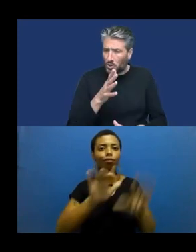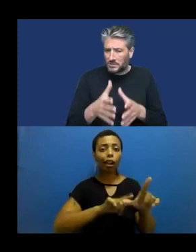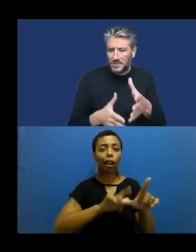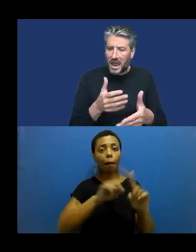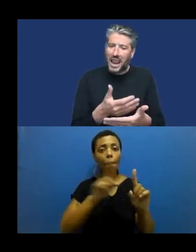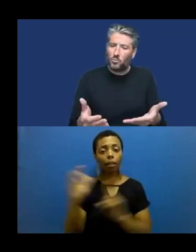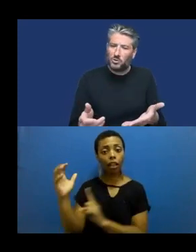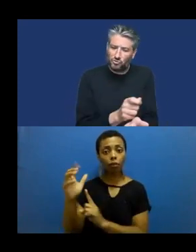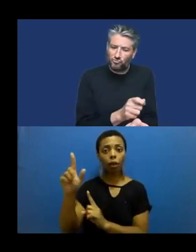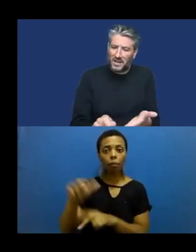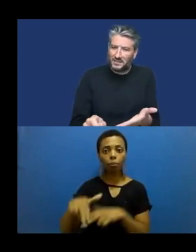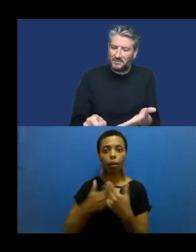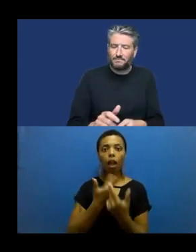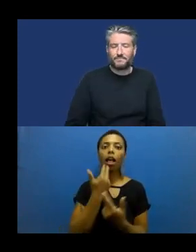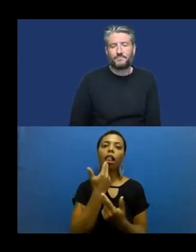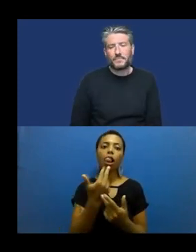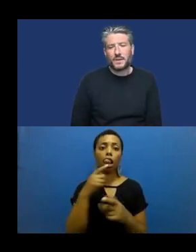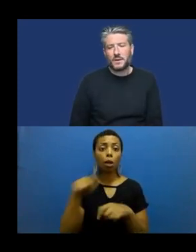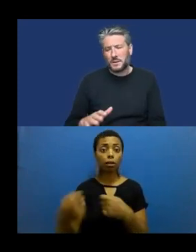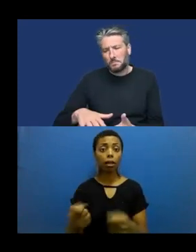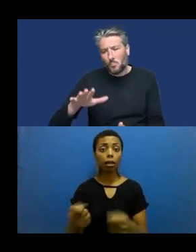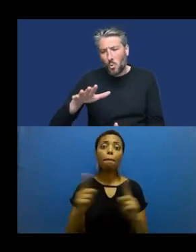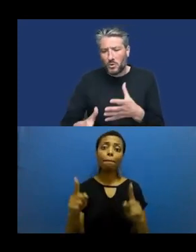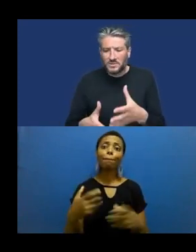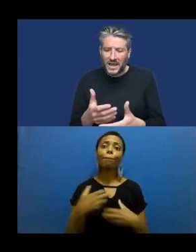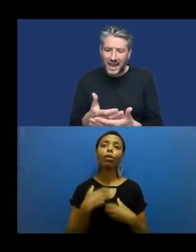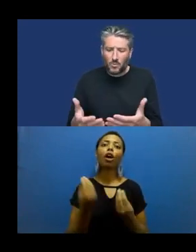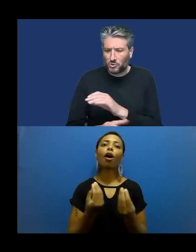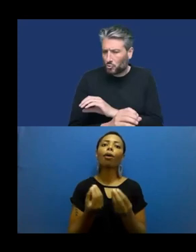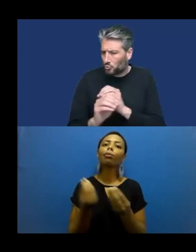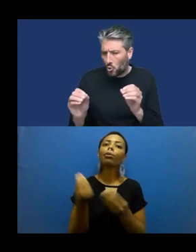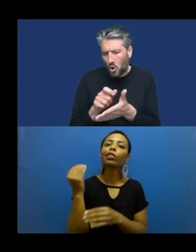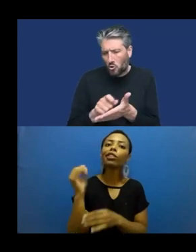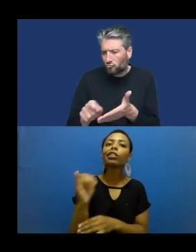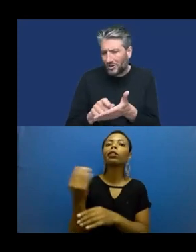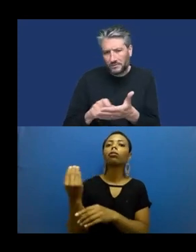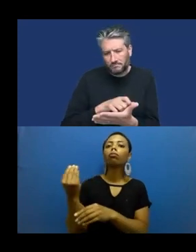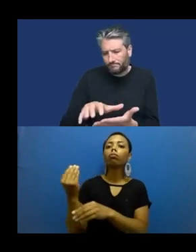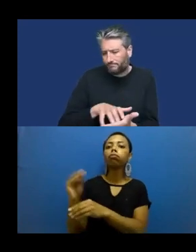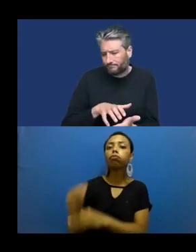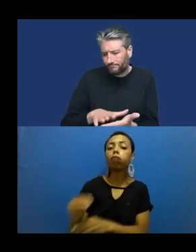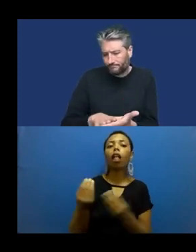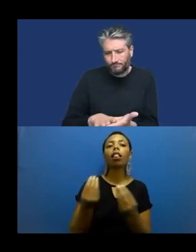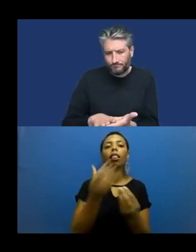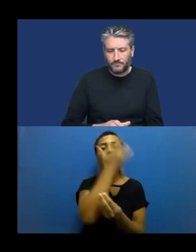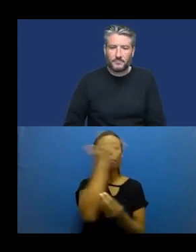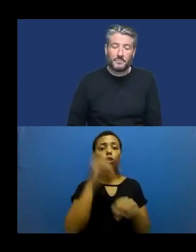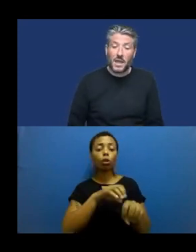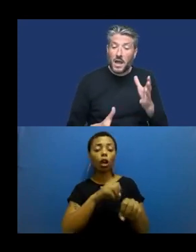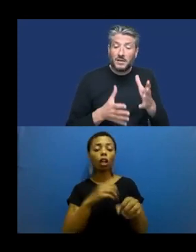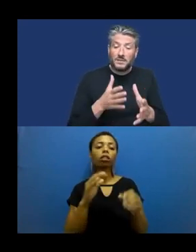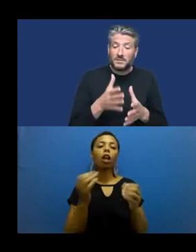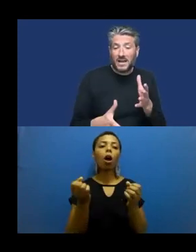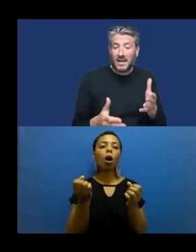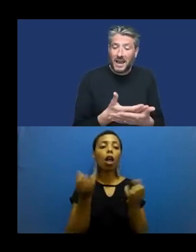a commonly accepted written form, which introduces barriers in education and information access. Because sign languages involve distinctive